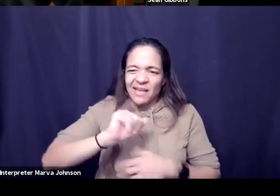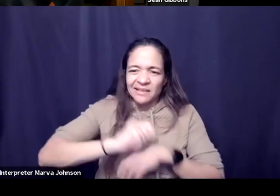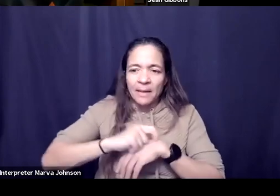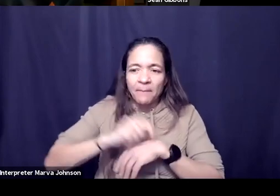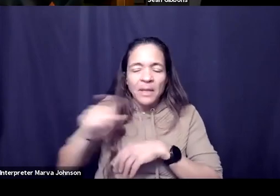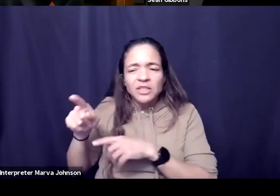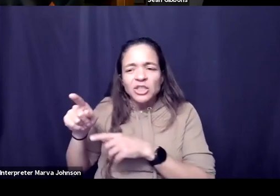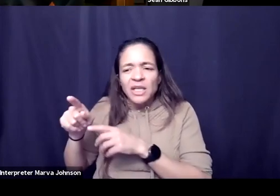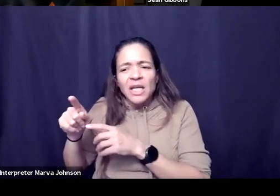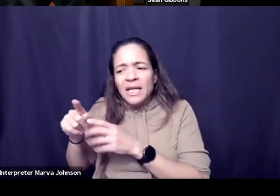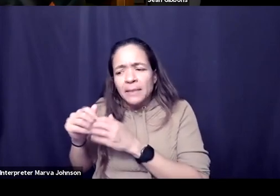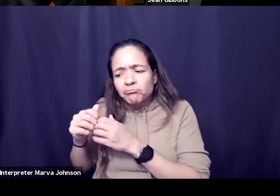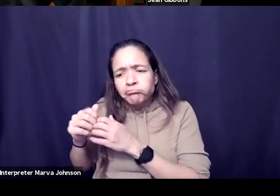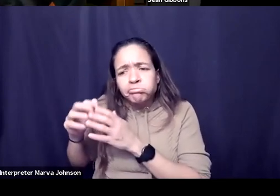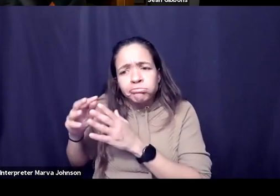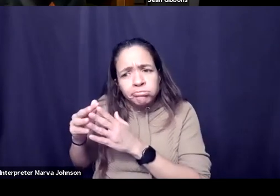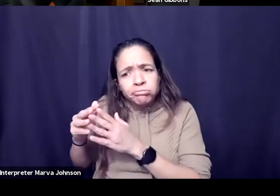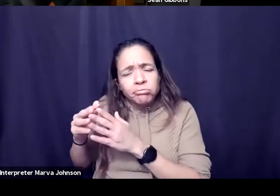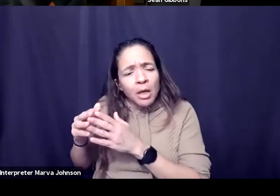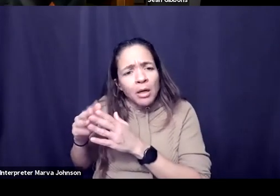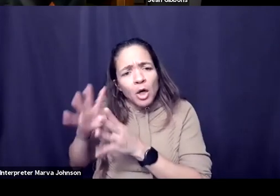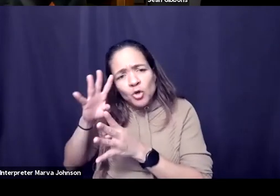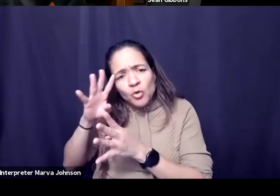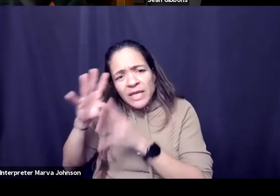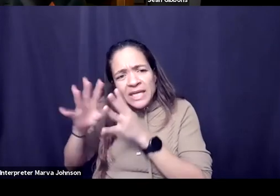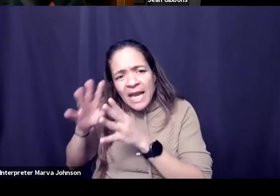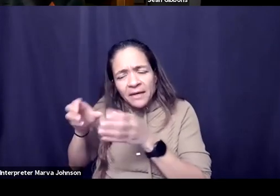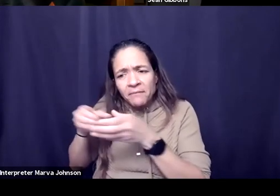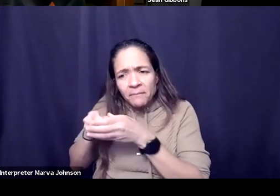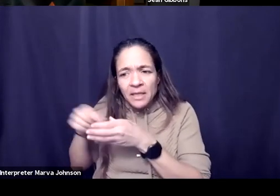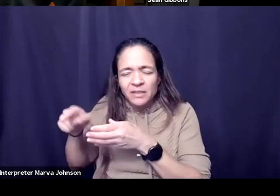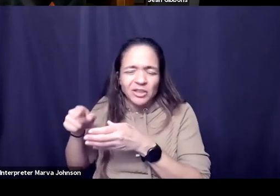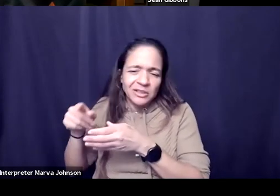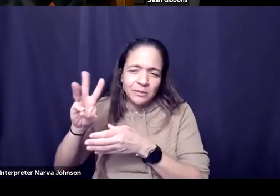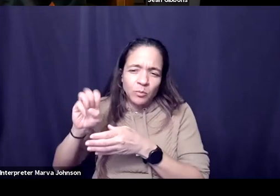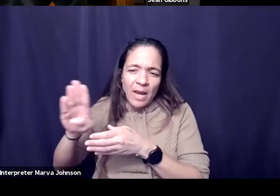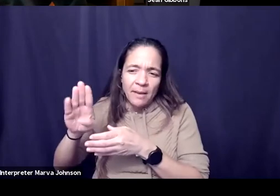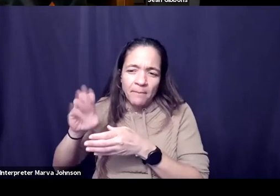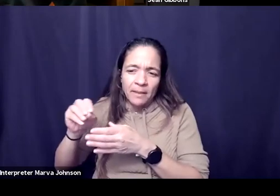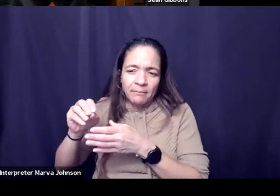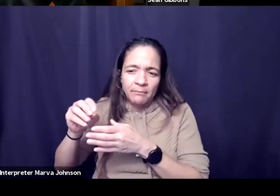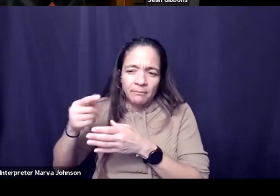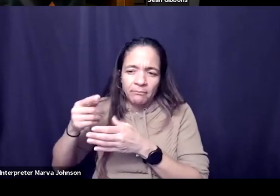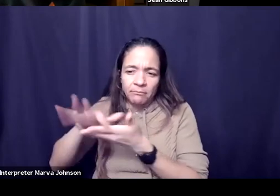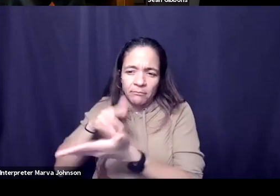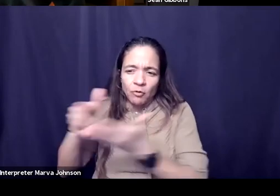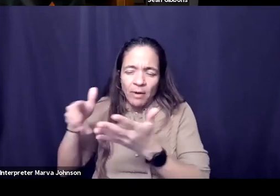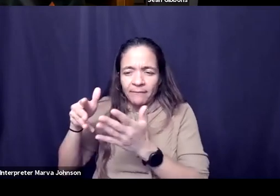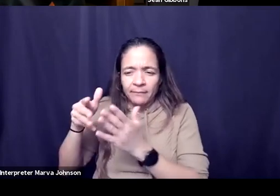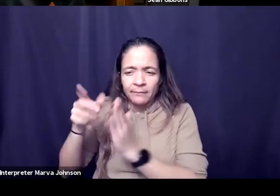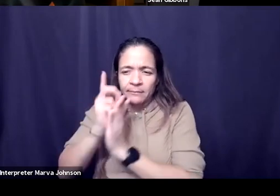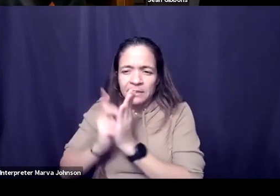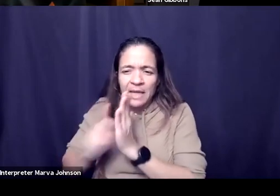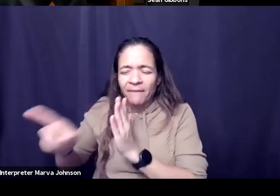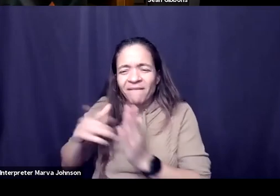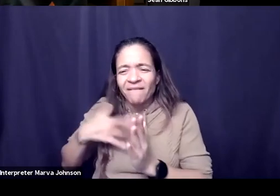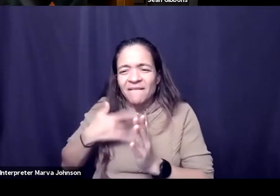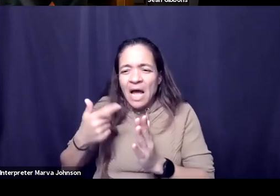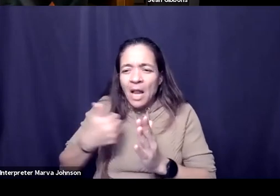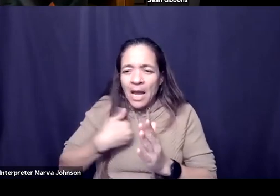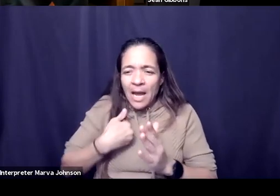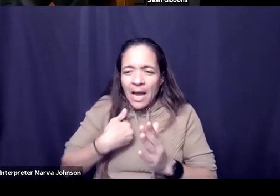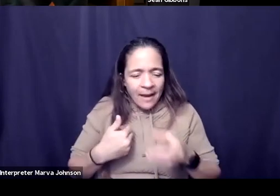um where you know she is a uh of a web and graphic design by trade and felt like there are all these silos within the creative industry